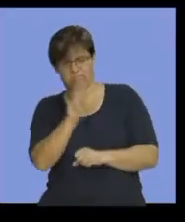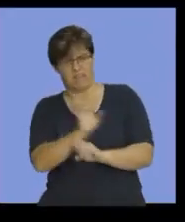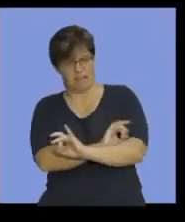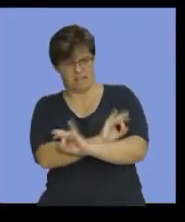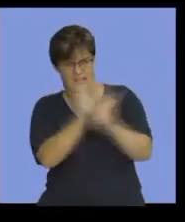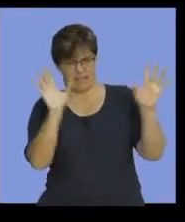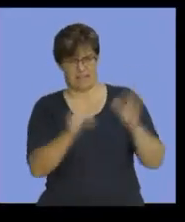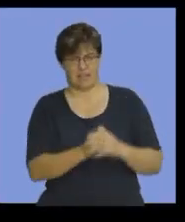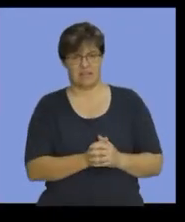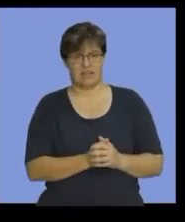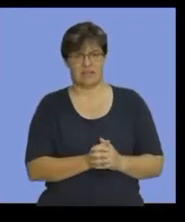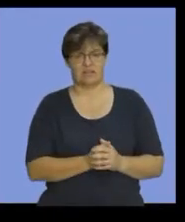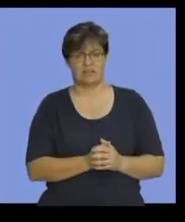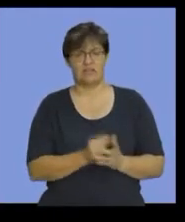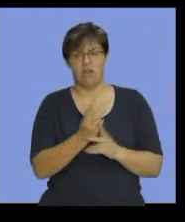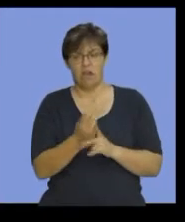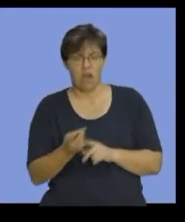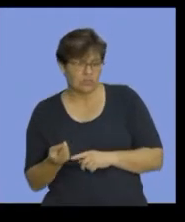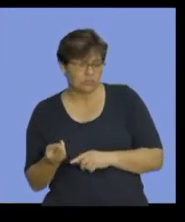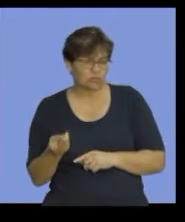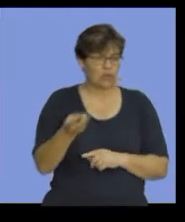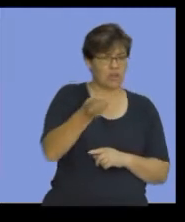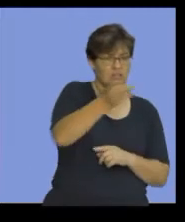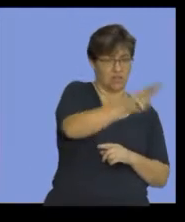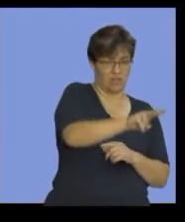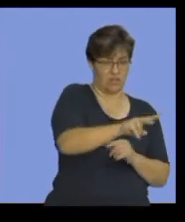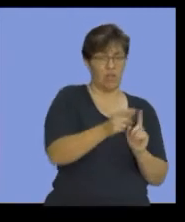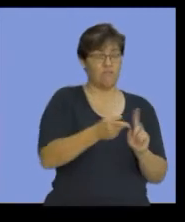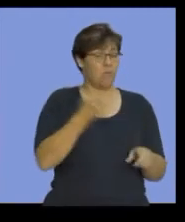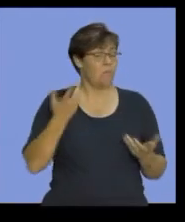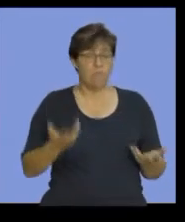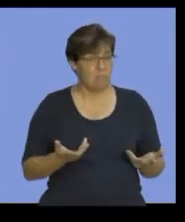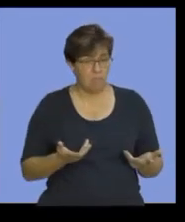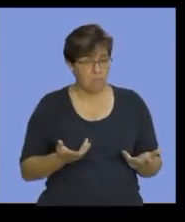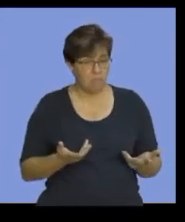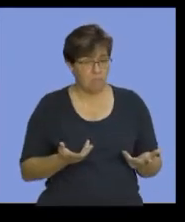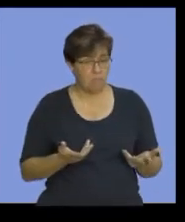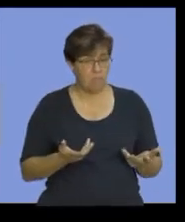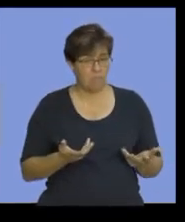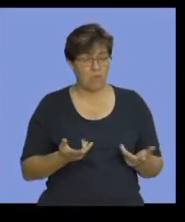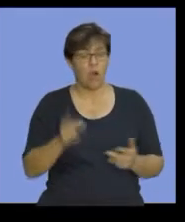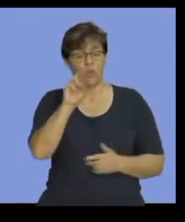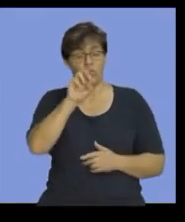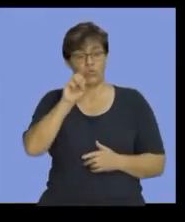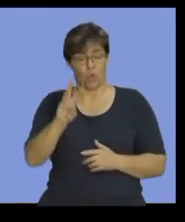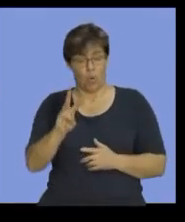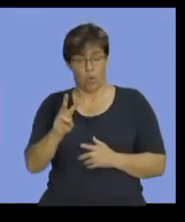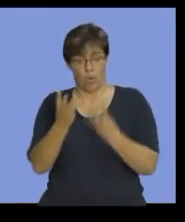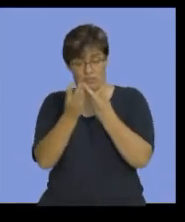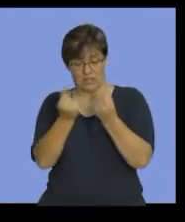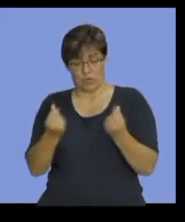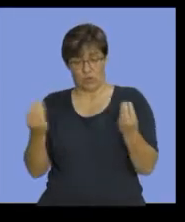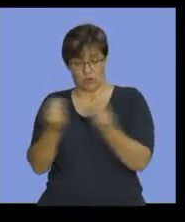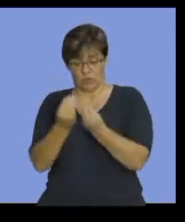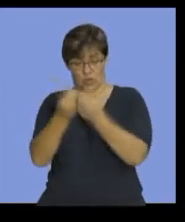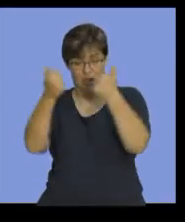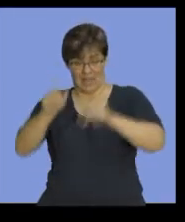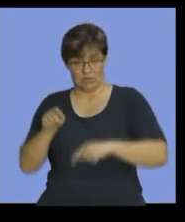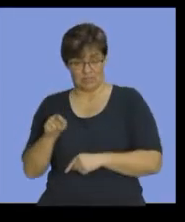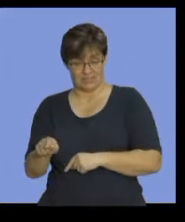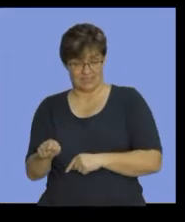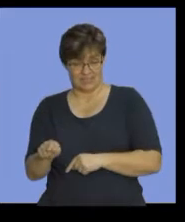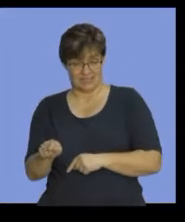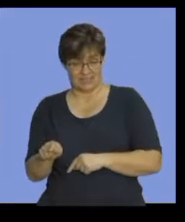that you have transferred the amount from where? From your raw materials stock account